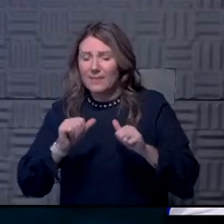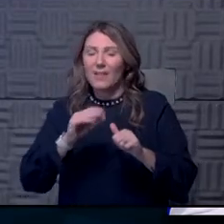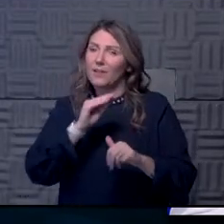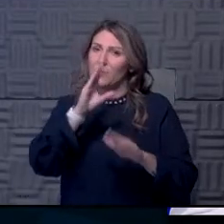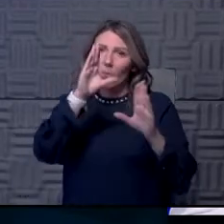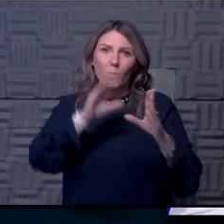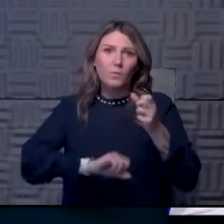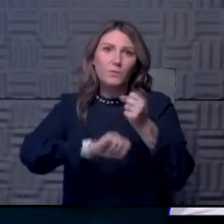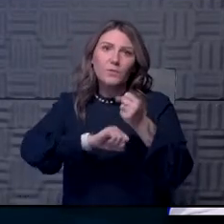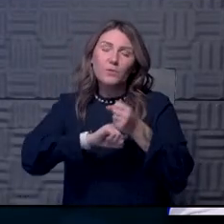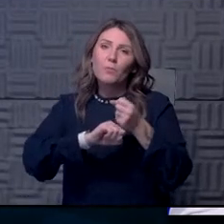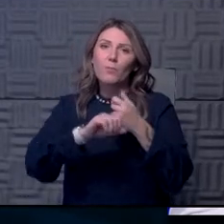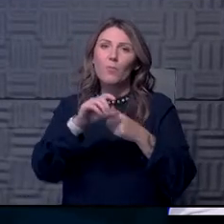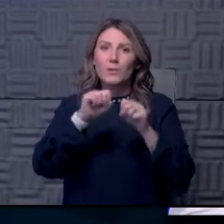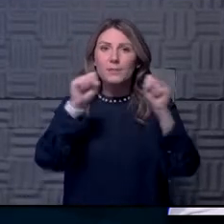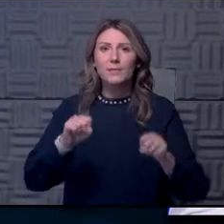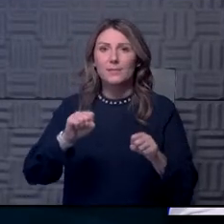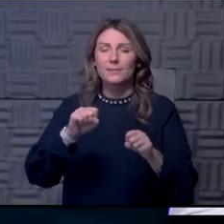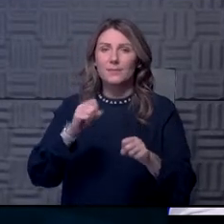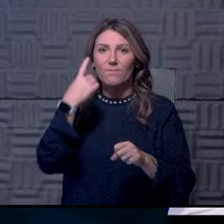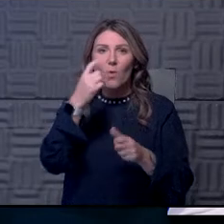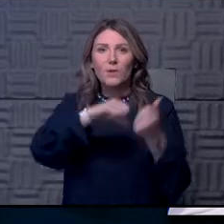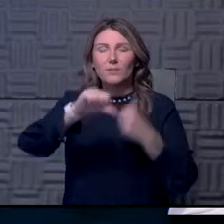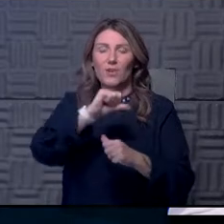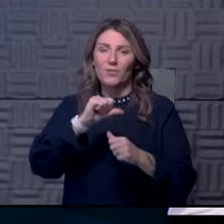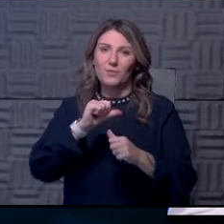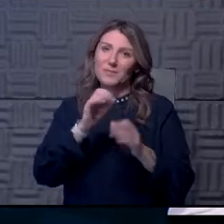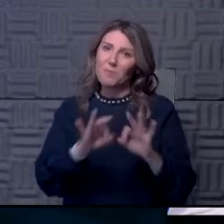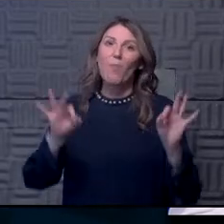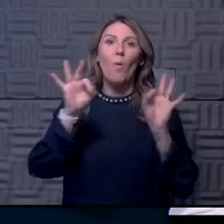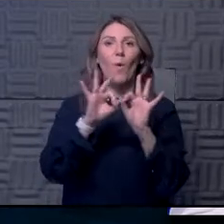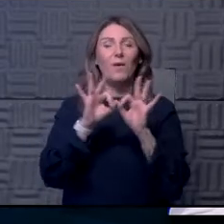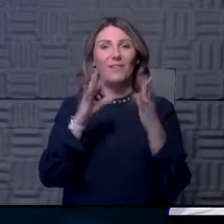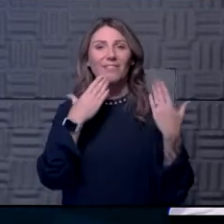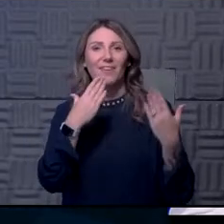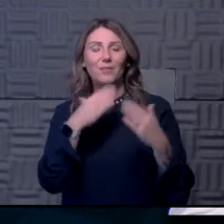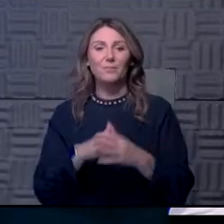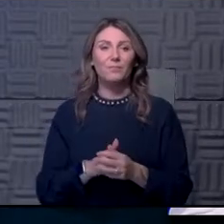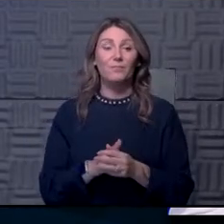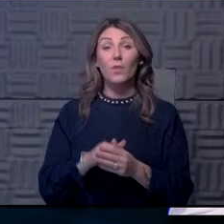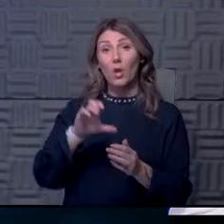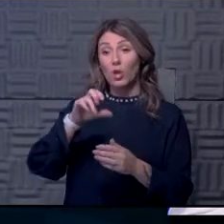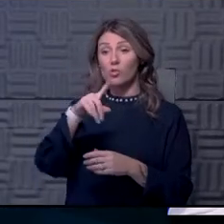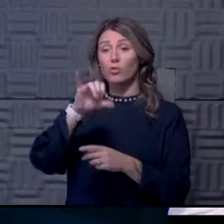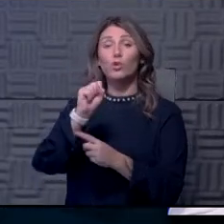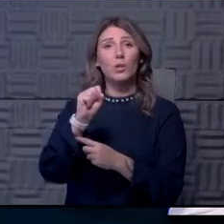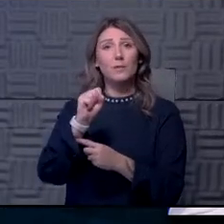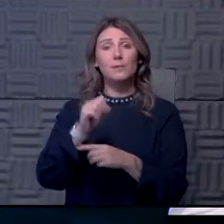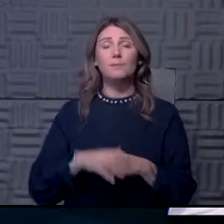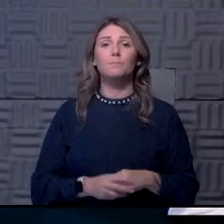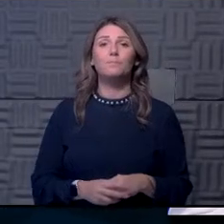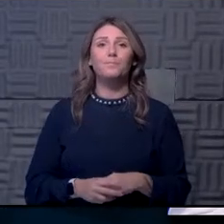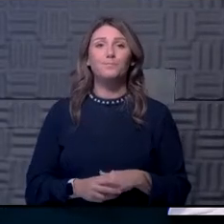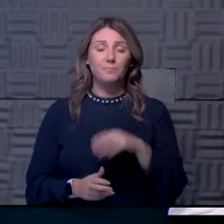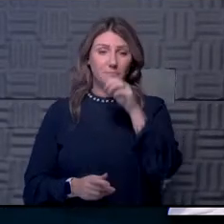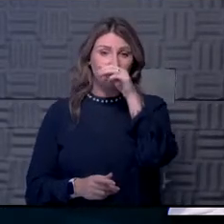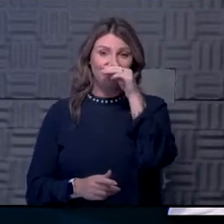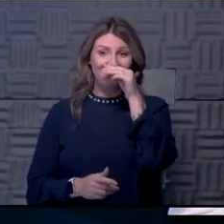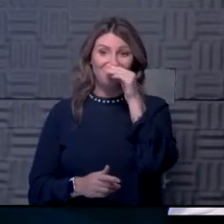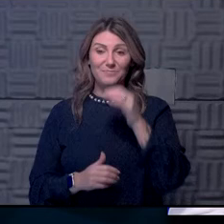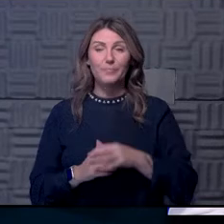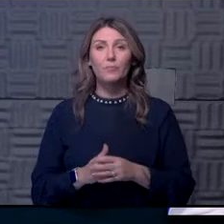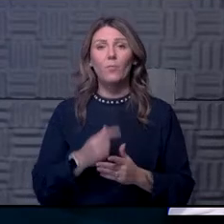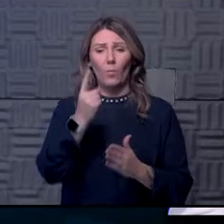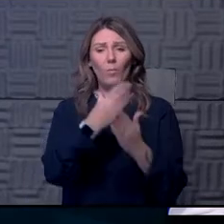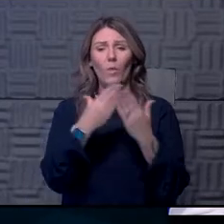support system for each other. And I think that's an important part of our success. So thank you. Chris Wilson, you know, one of the things that